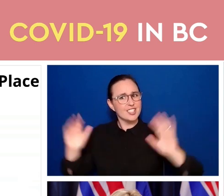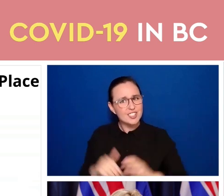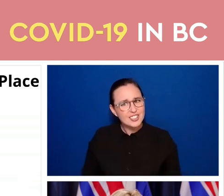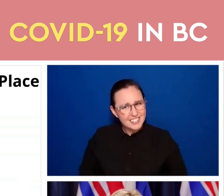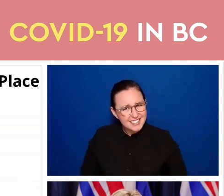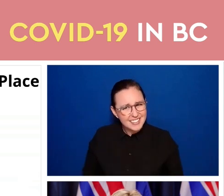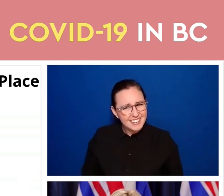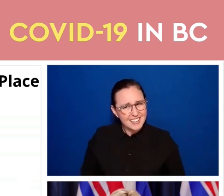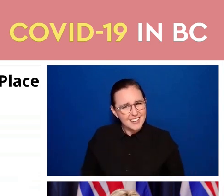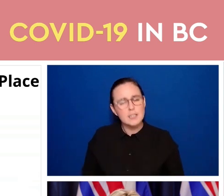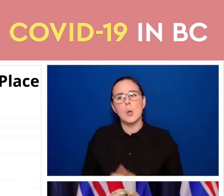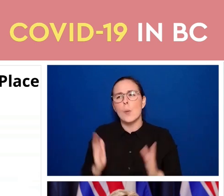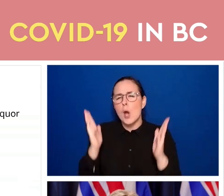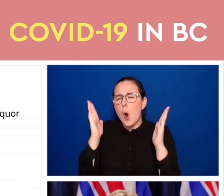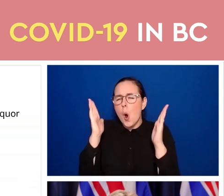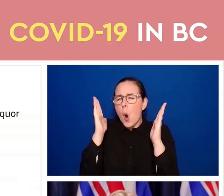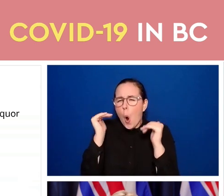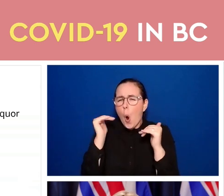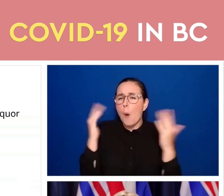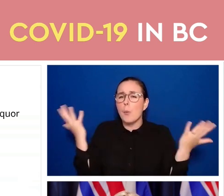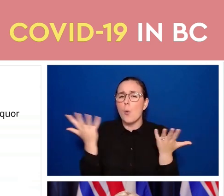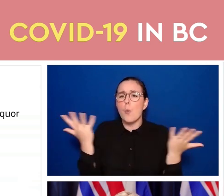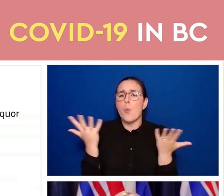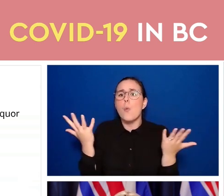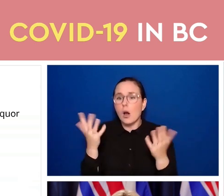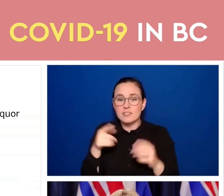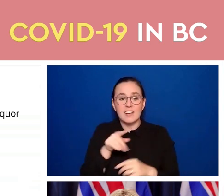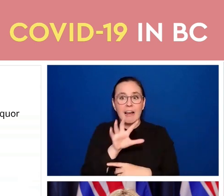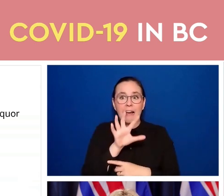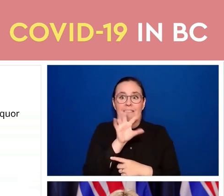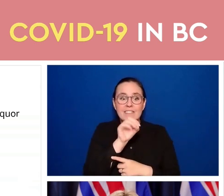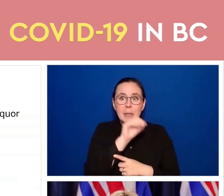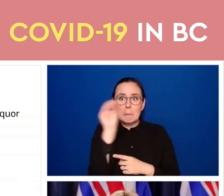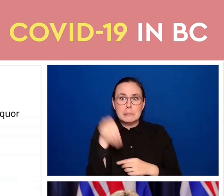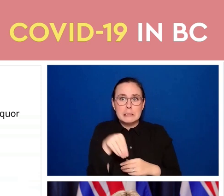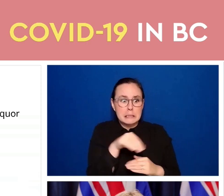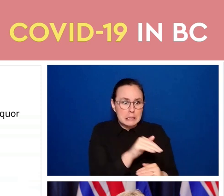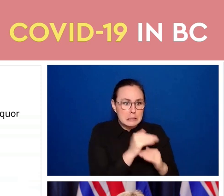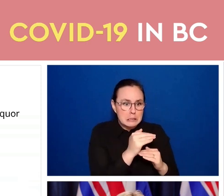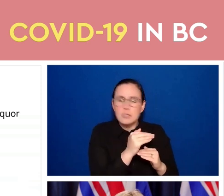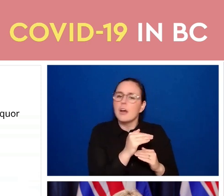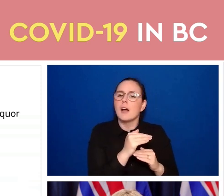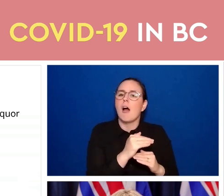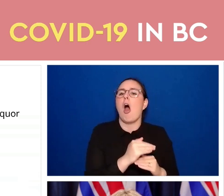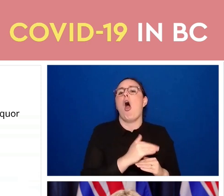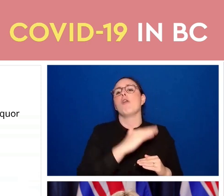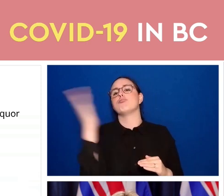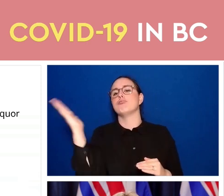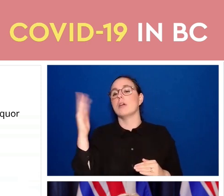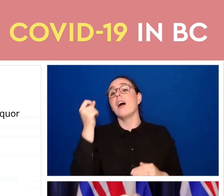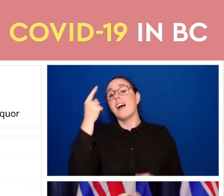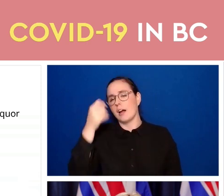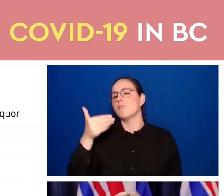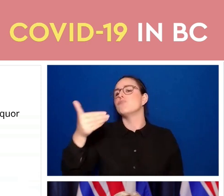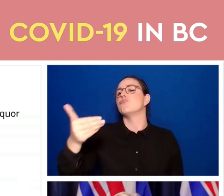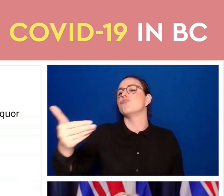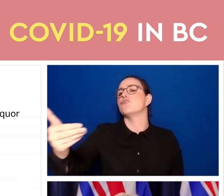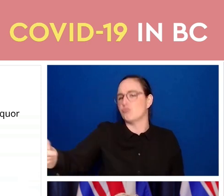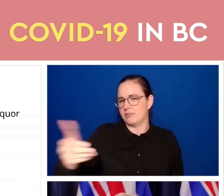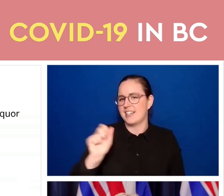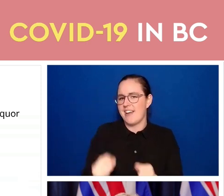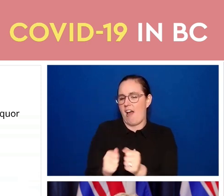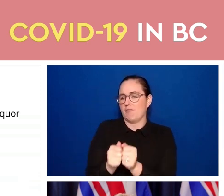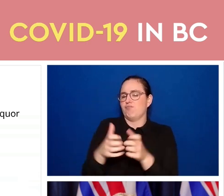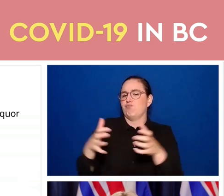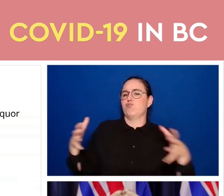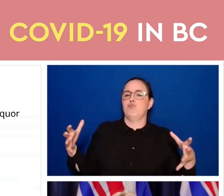in those settings through immunization. We'll to I will say as well that all PHO orders are enforceable